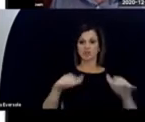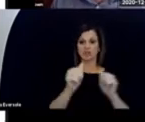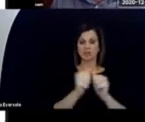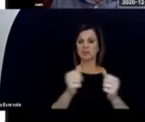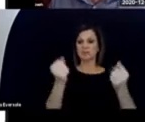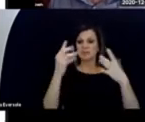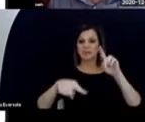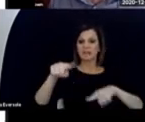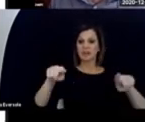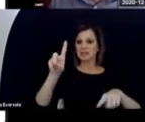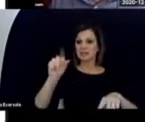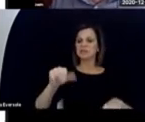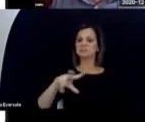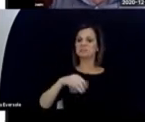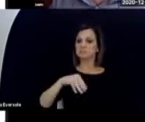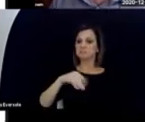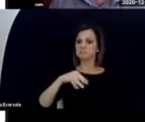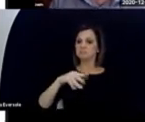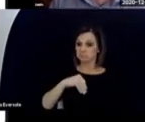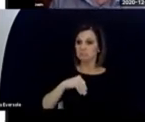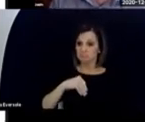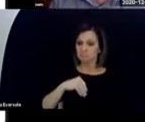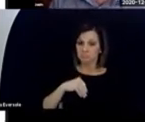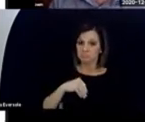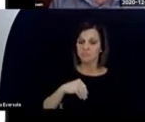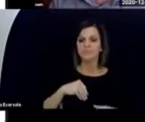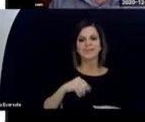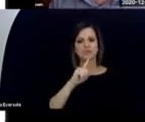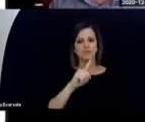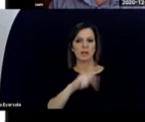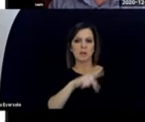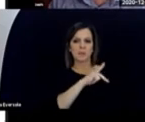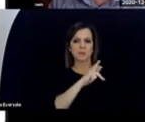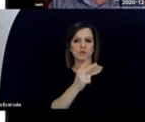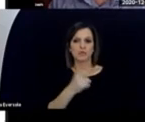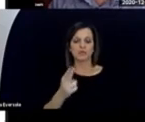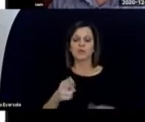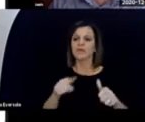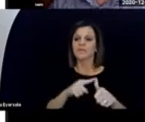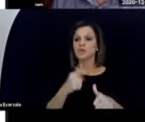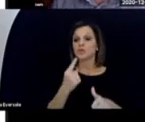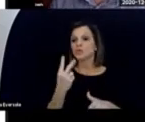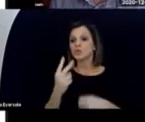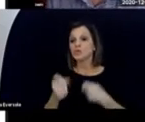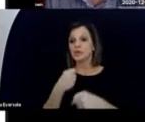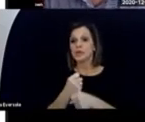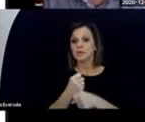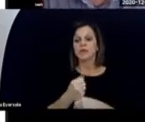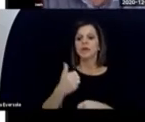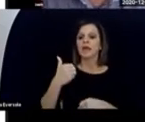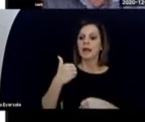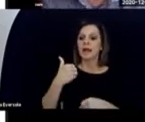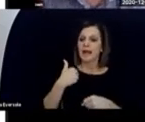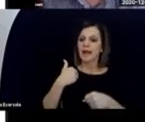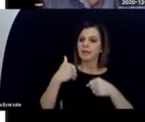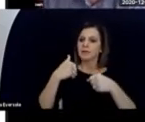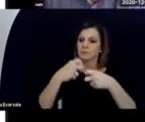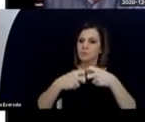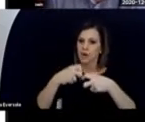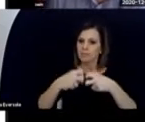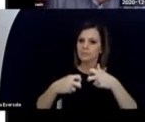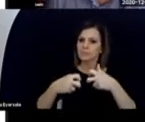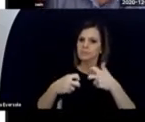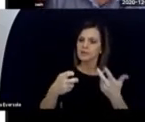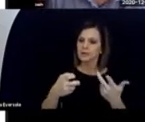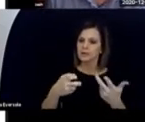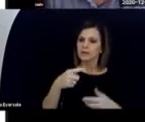we took a wide range of children. And I, this is very personal history. In the first year